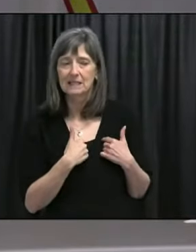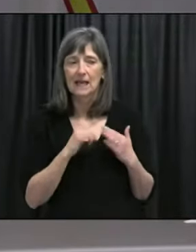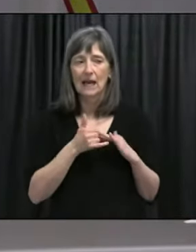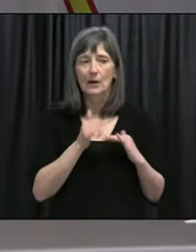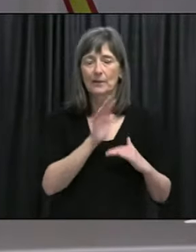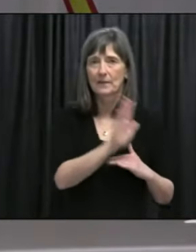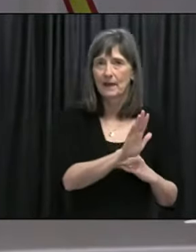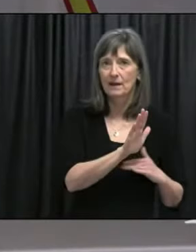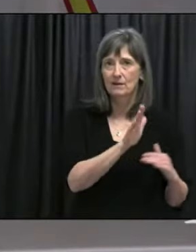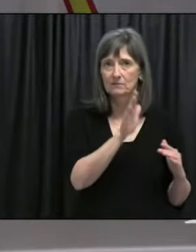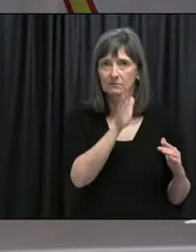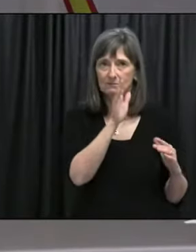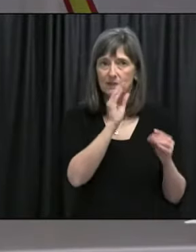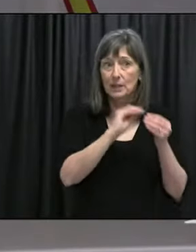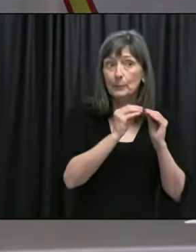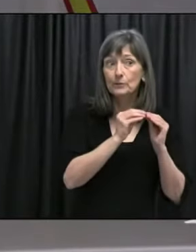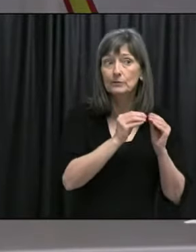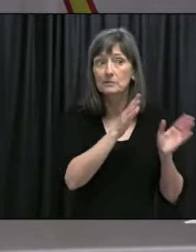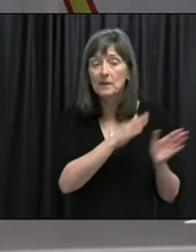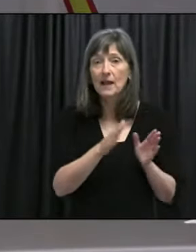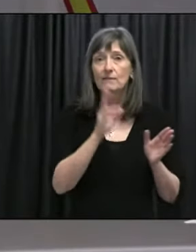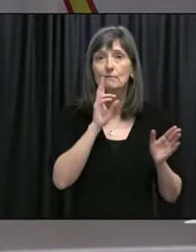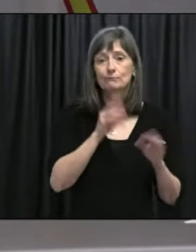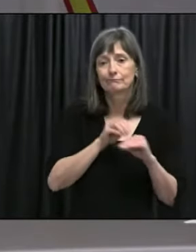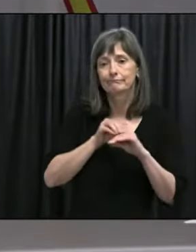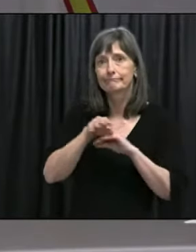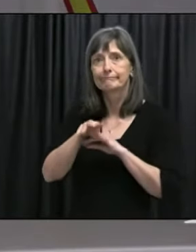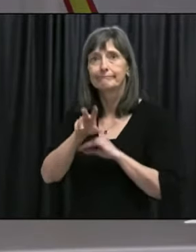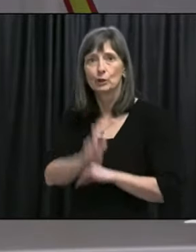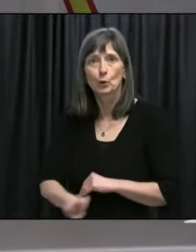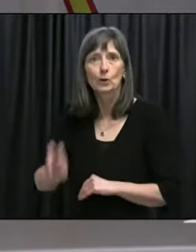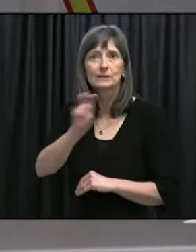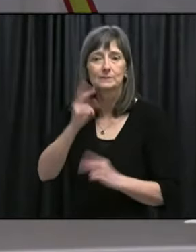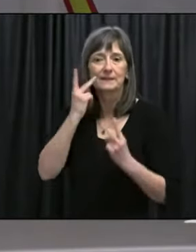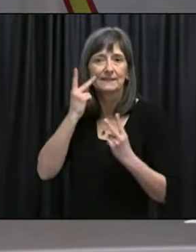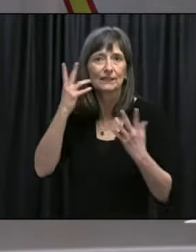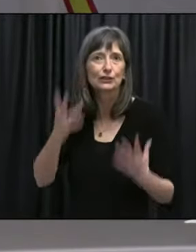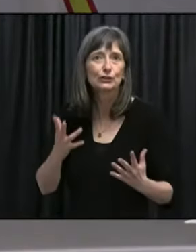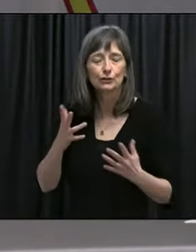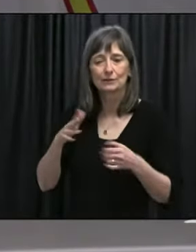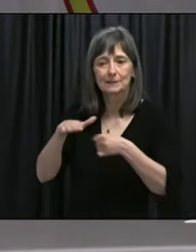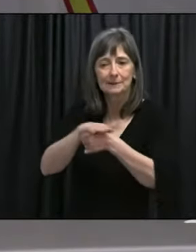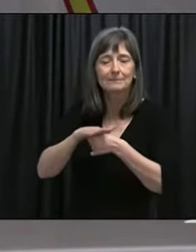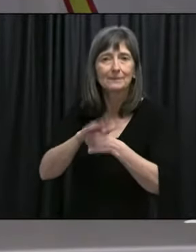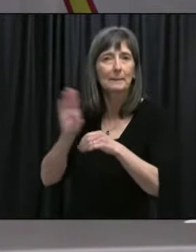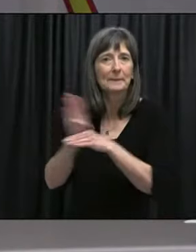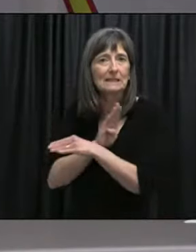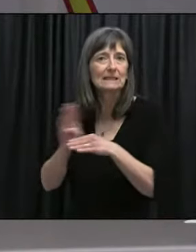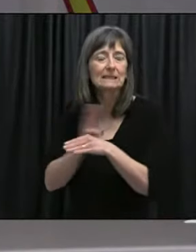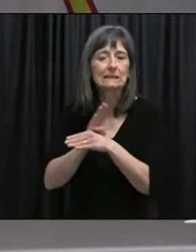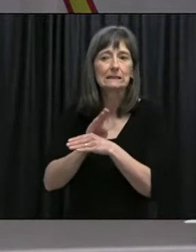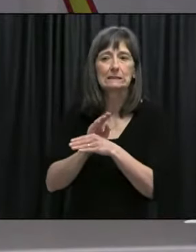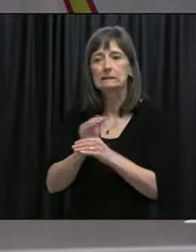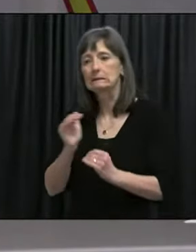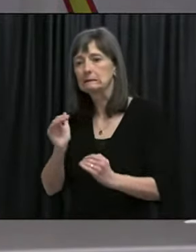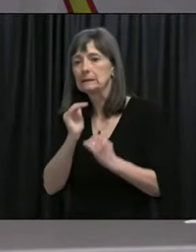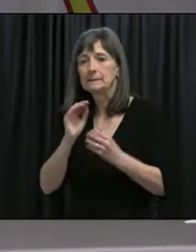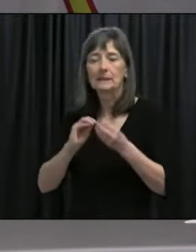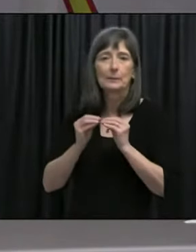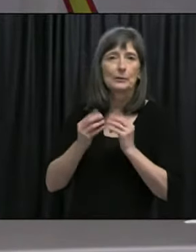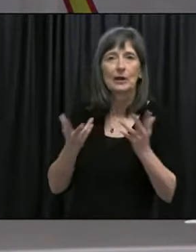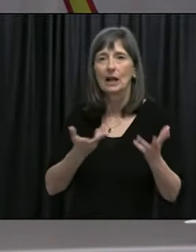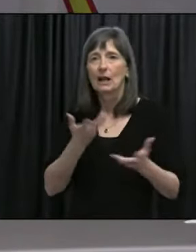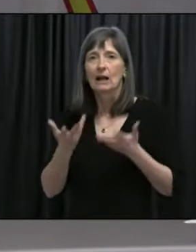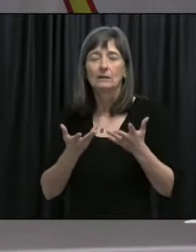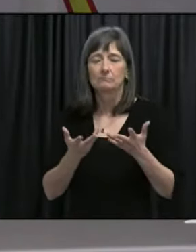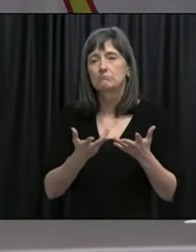uh, you know, tourism industries, local industries that have been, you know, at limited capacity. Um,